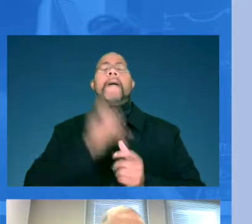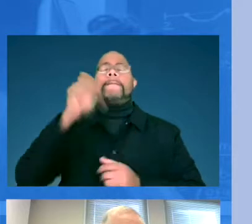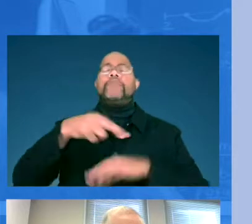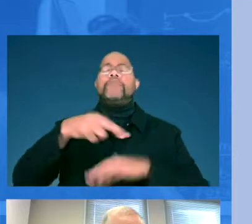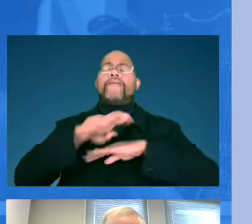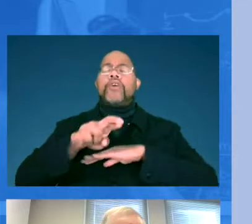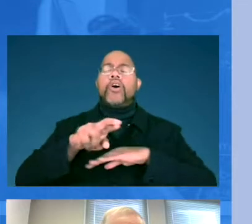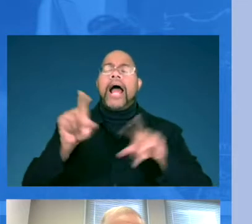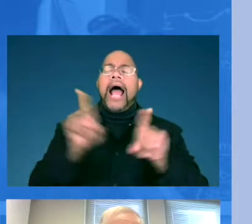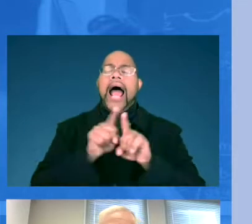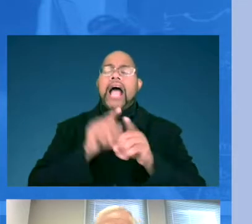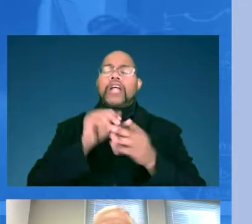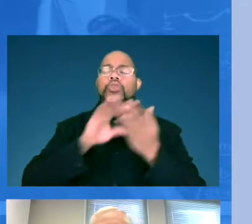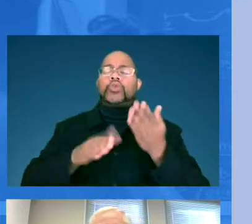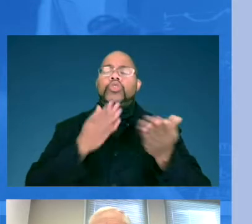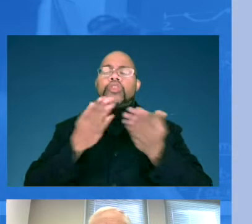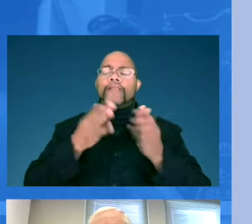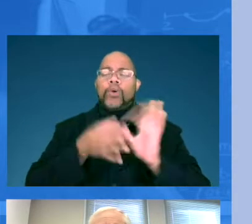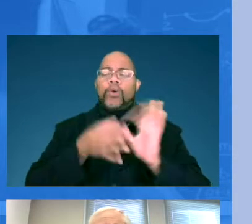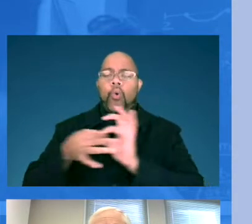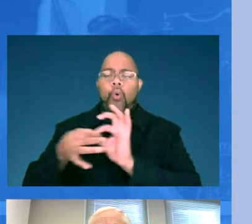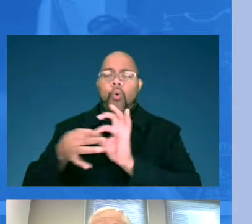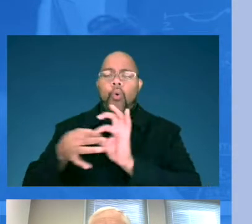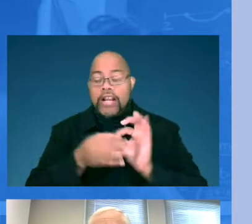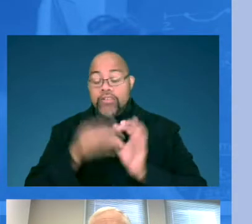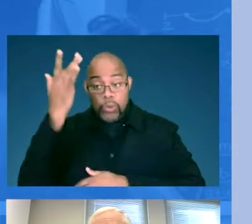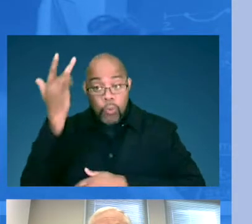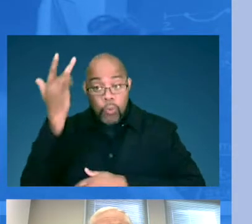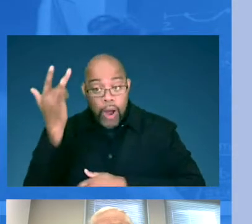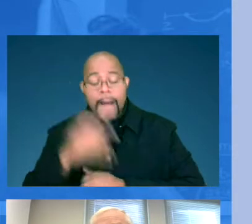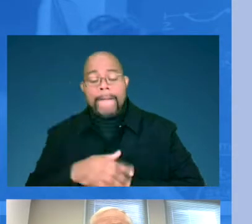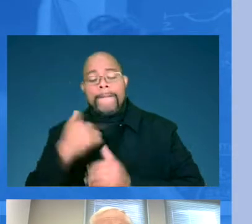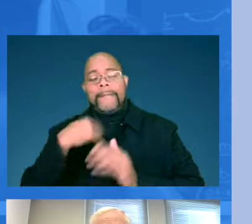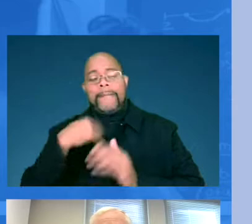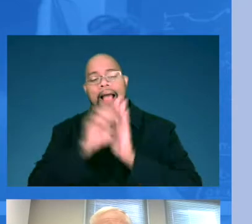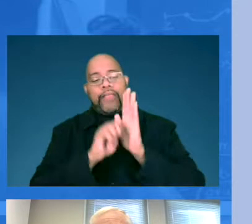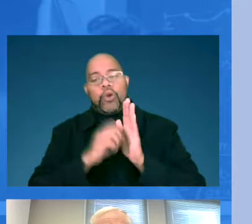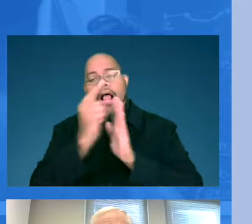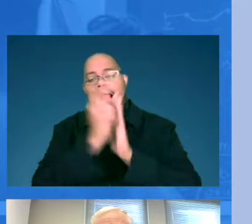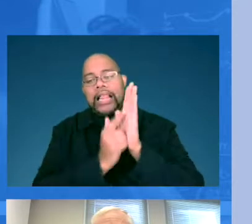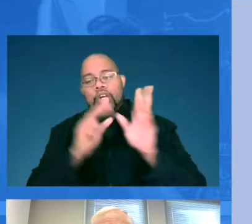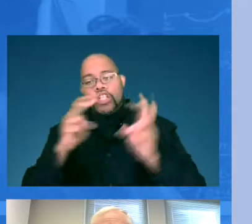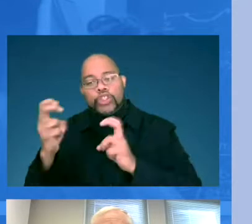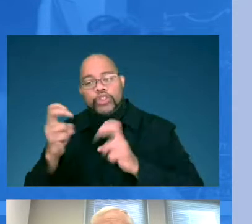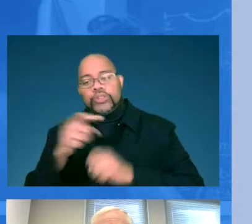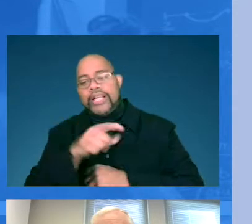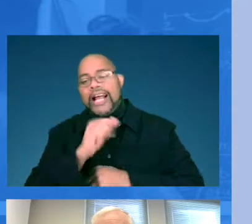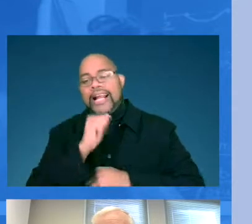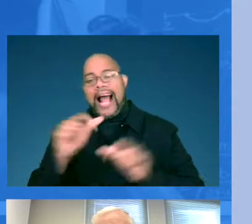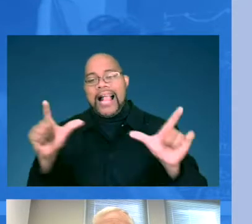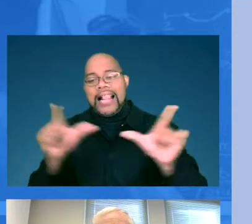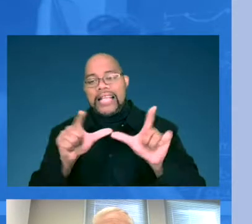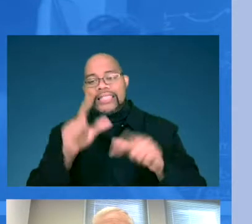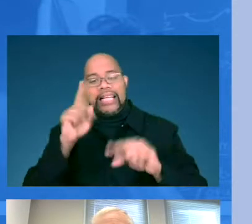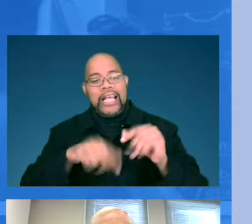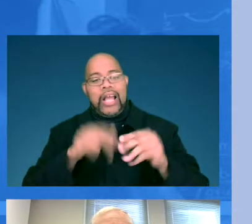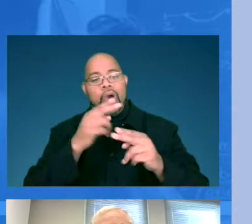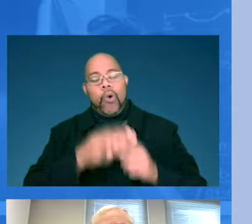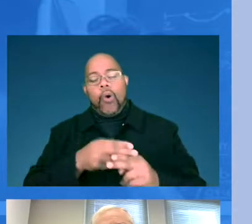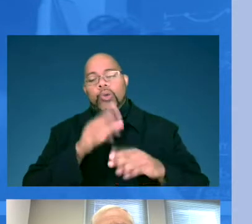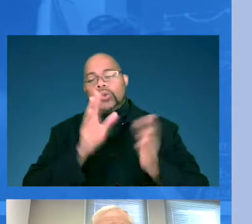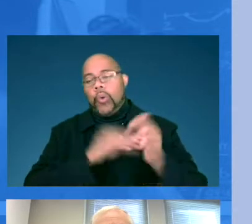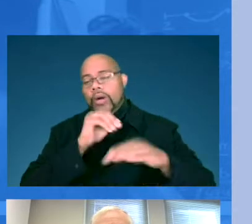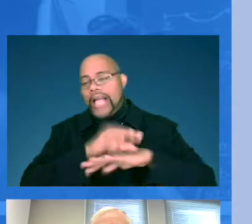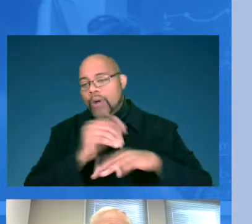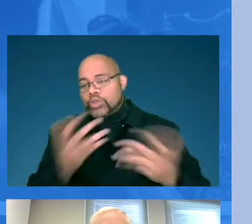services coordinator, and the reason for that is ethical and legal issues. They are not licensed, so they can't be called a school counselor, but they can be